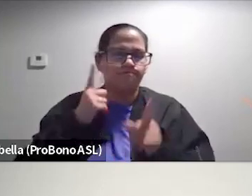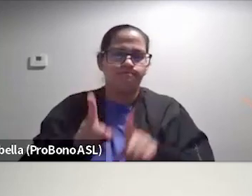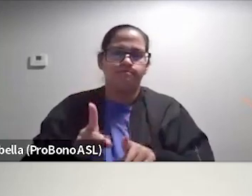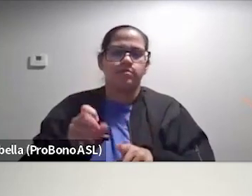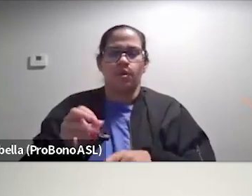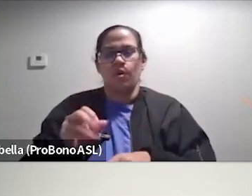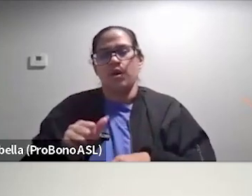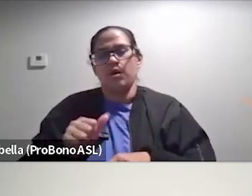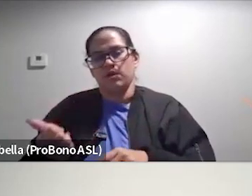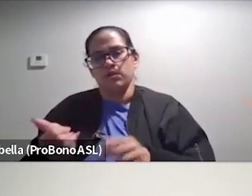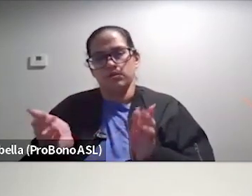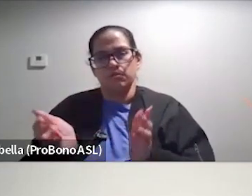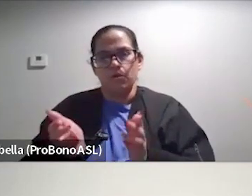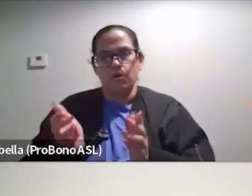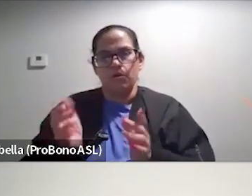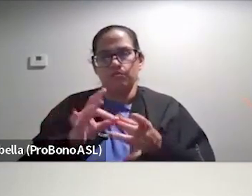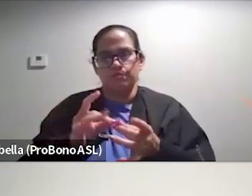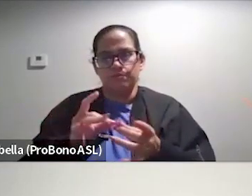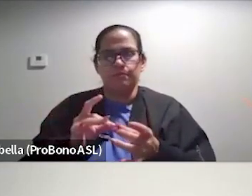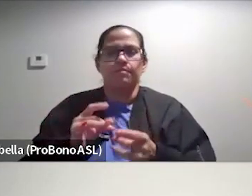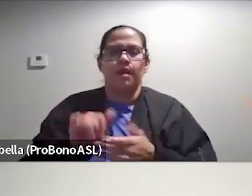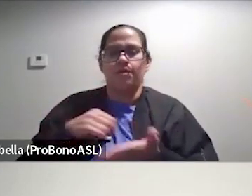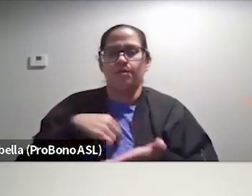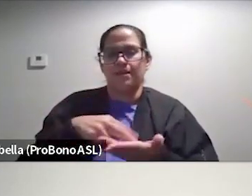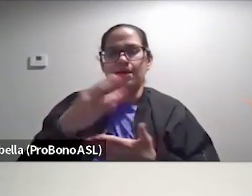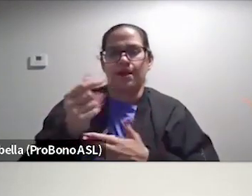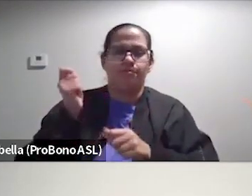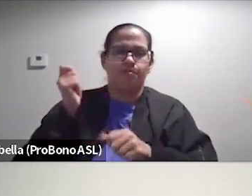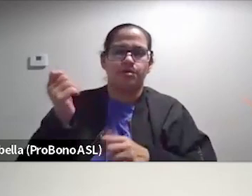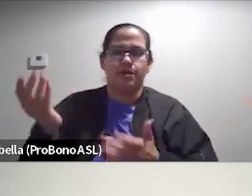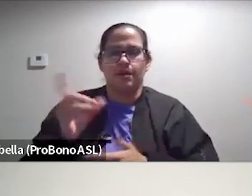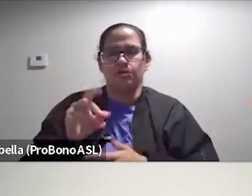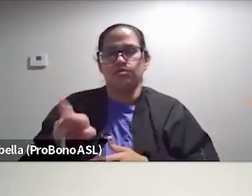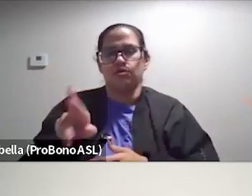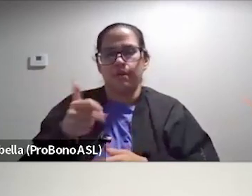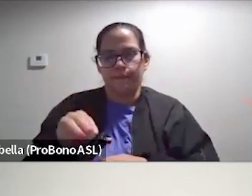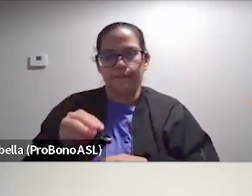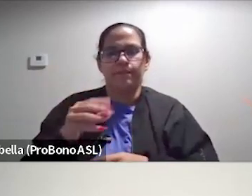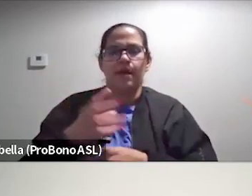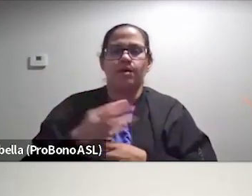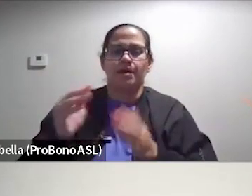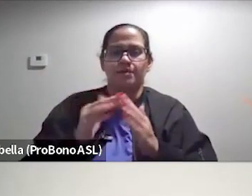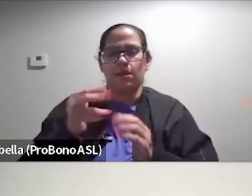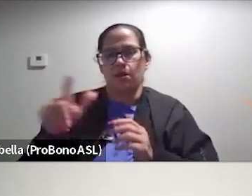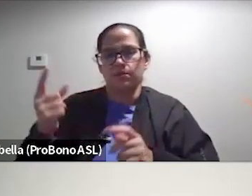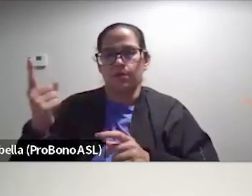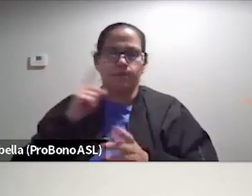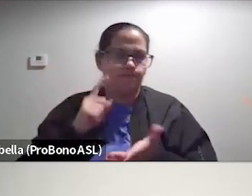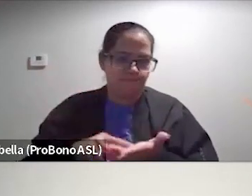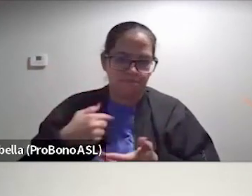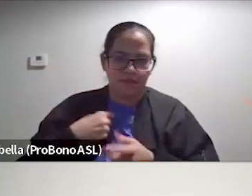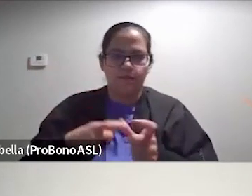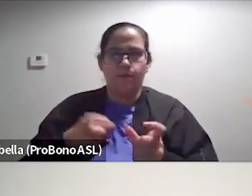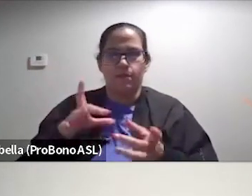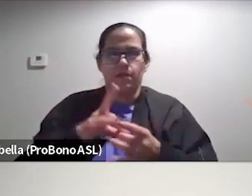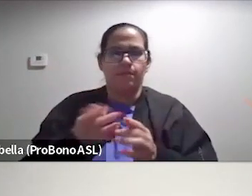another small anecdote is that I was standing outside of a protest here in Durham, outside of city hall. And somebody recognized me from the